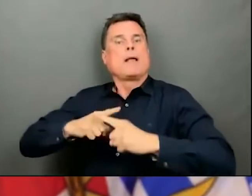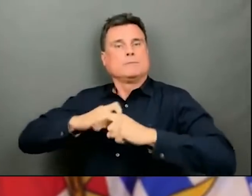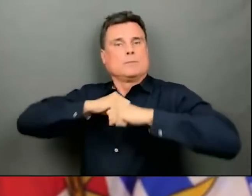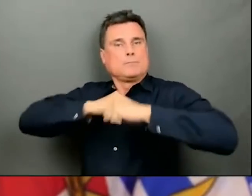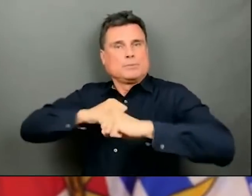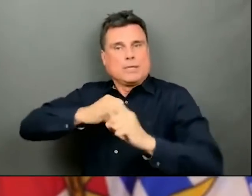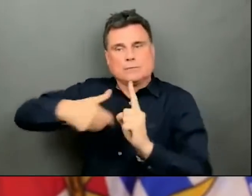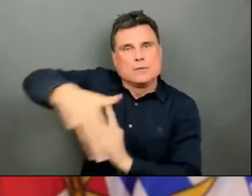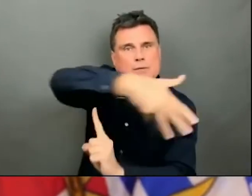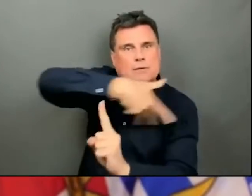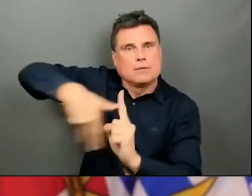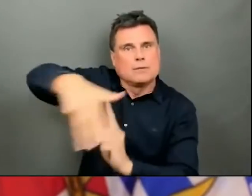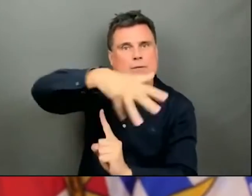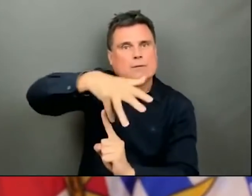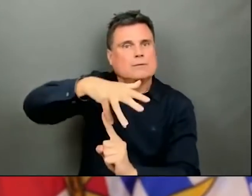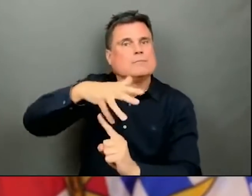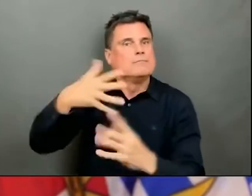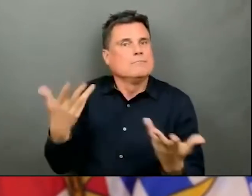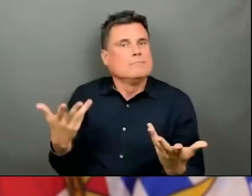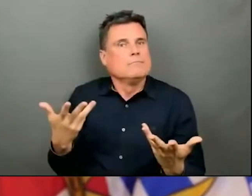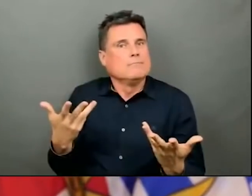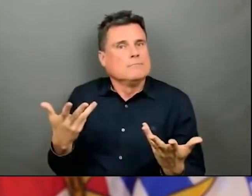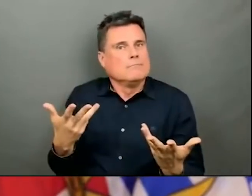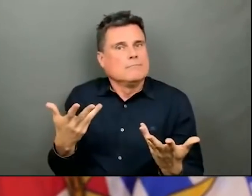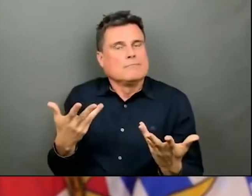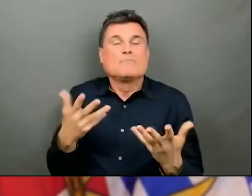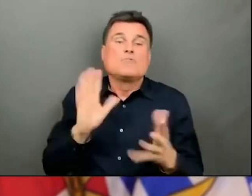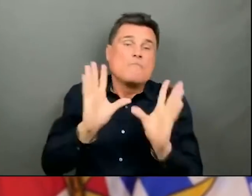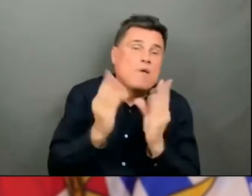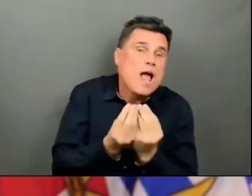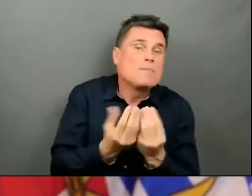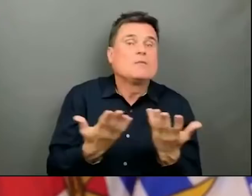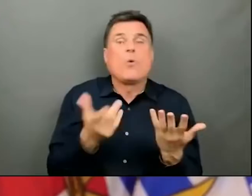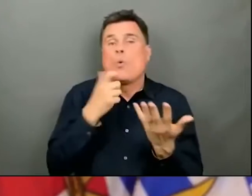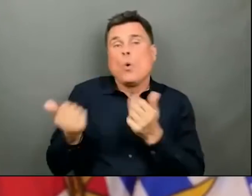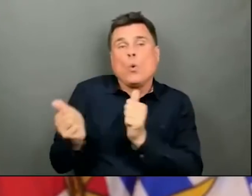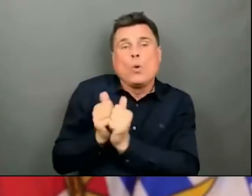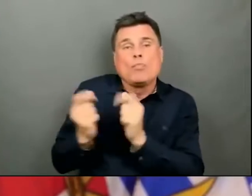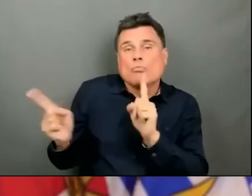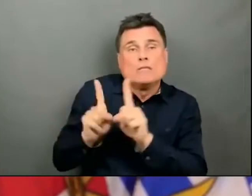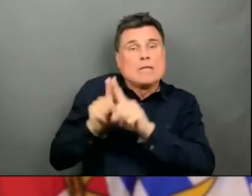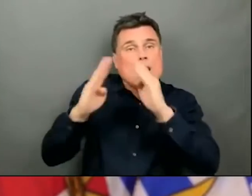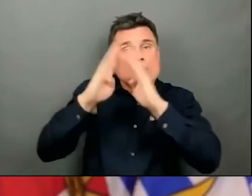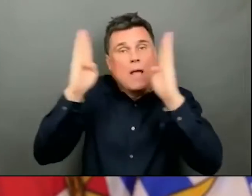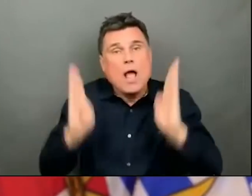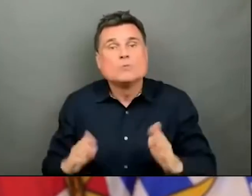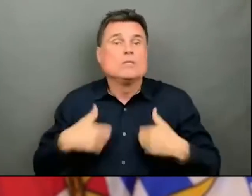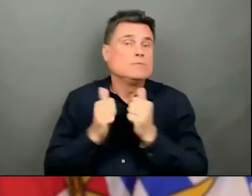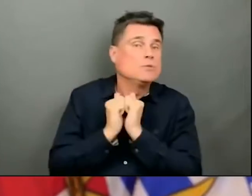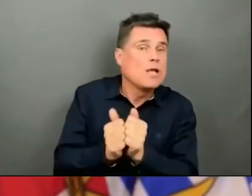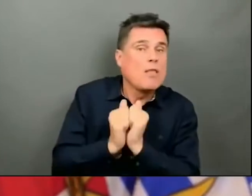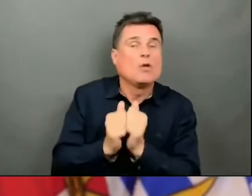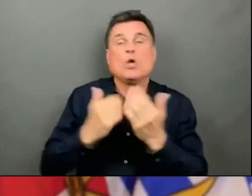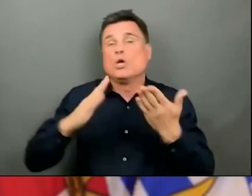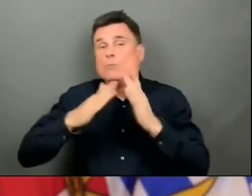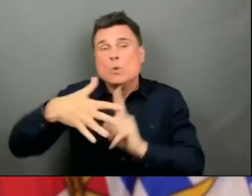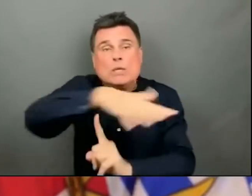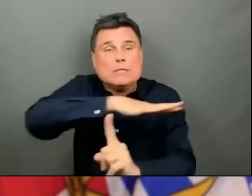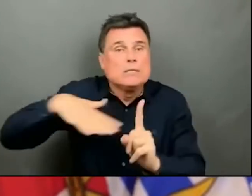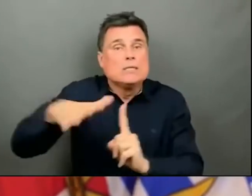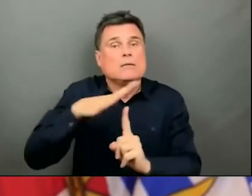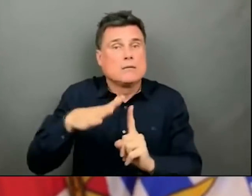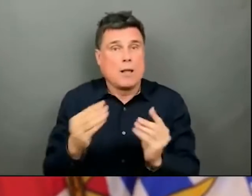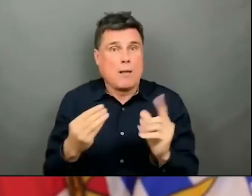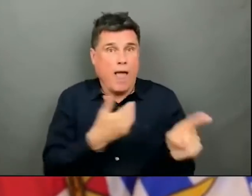and you are giving added protection. It is a benefit for all of us, the more people are protected. There are many reasons for